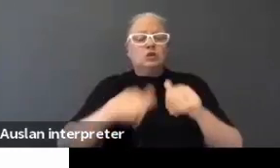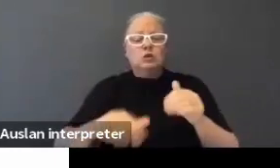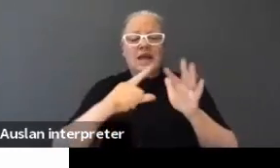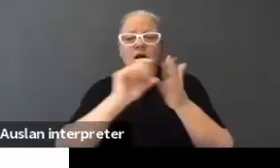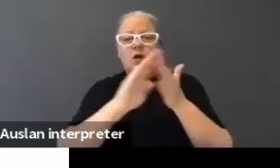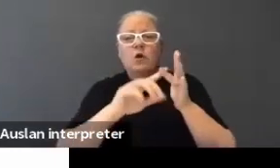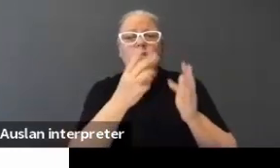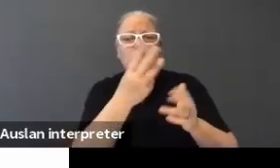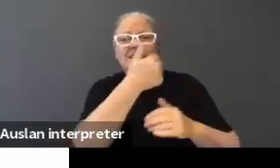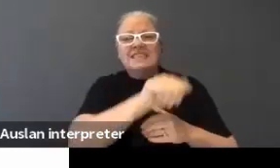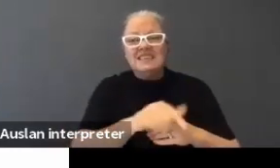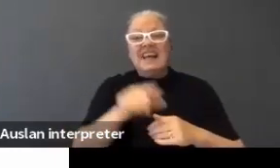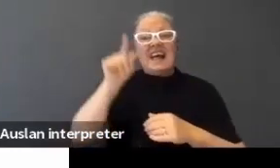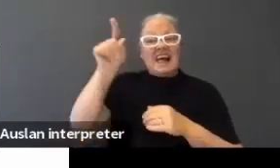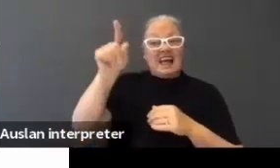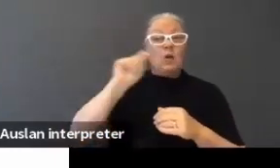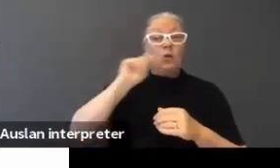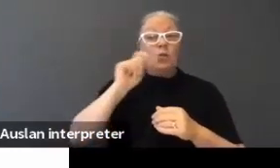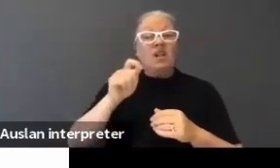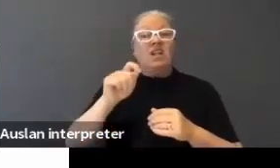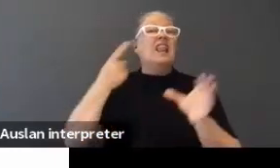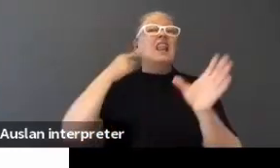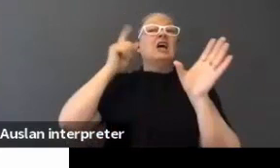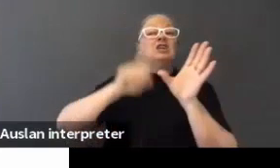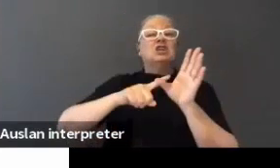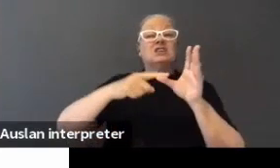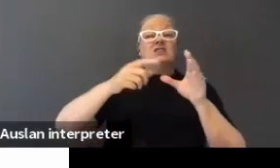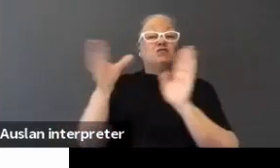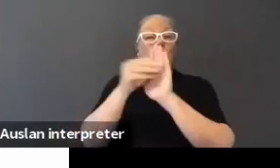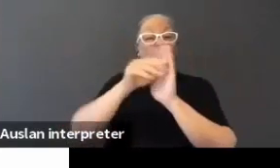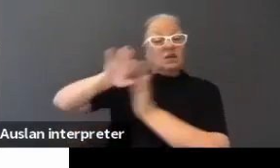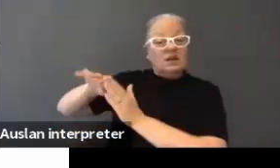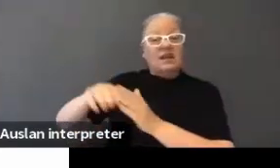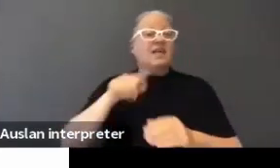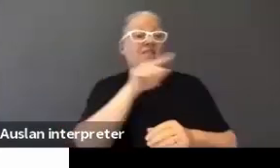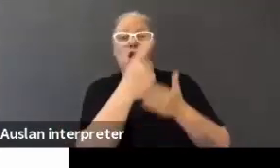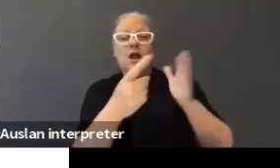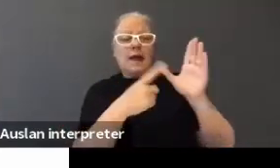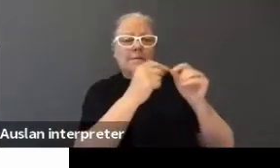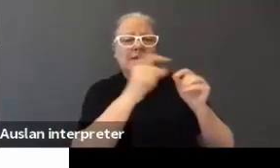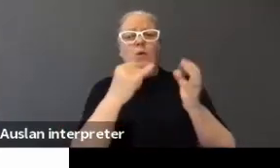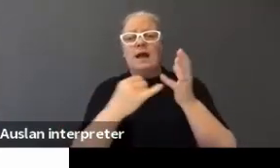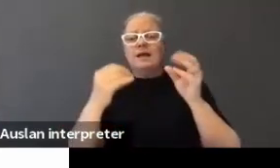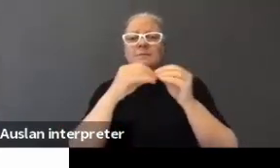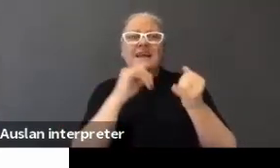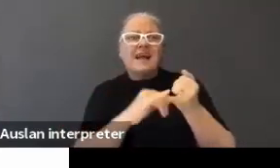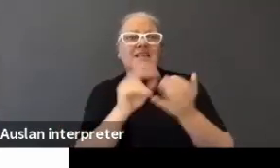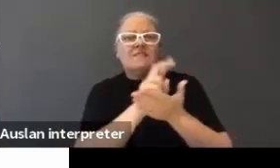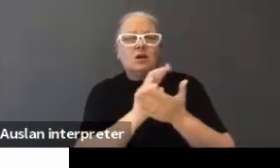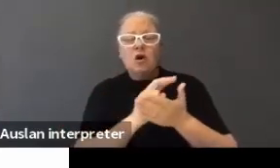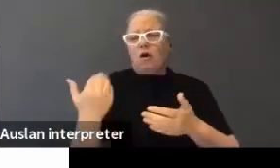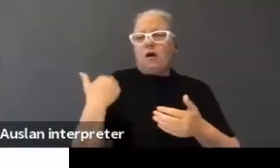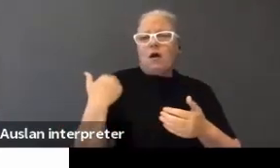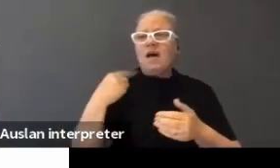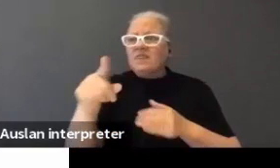This one's going to shove up all last year's recording. This one's only going to use ABC or SBS videos. Oh, this one's using